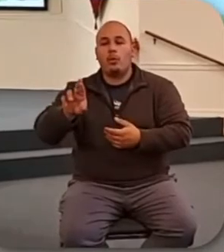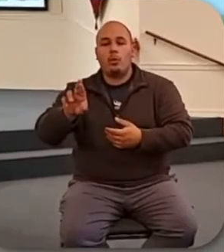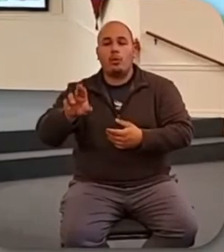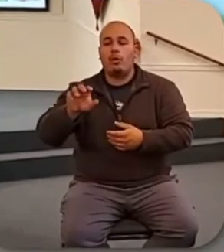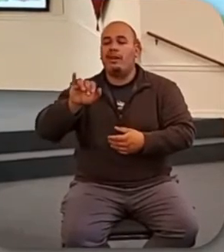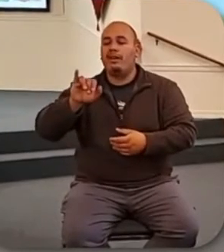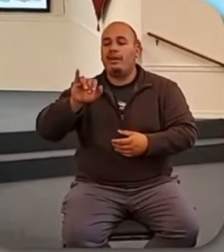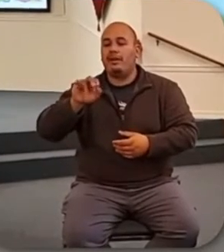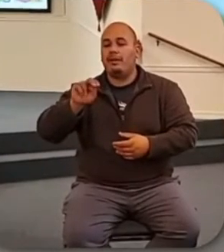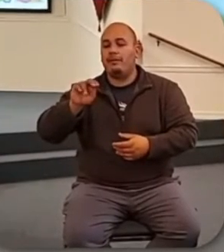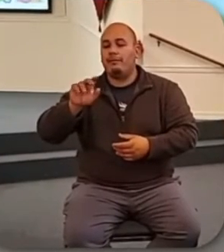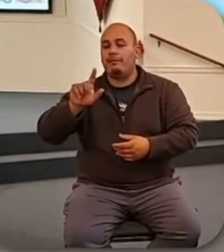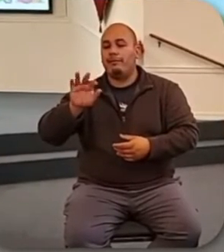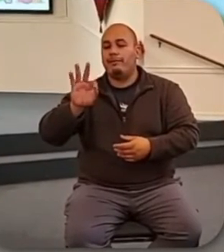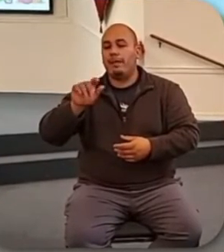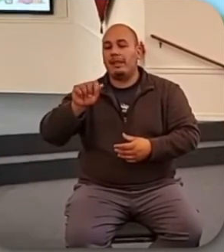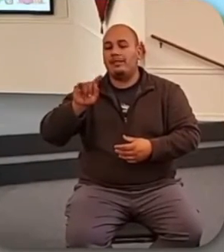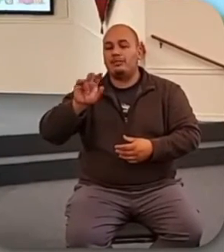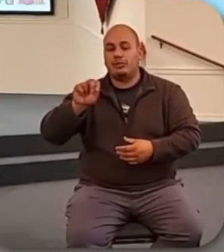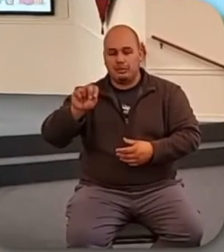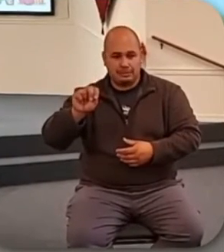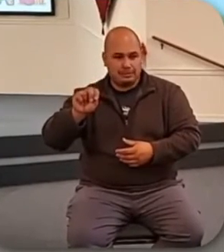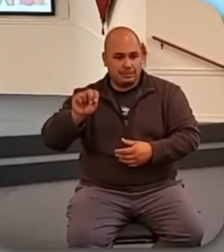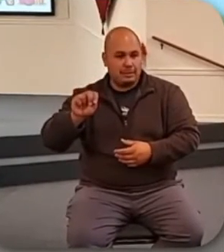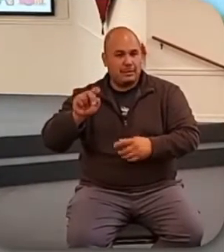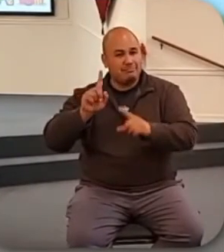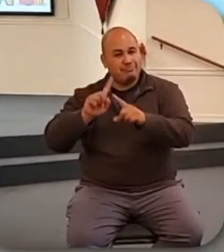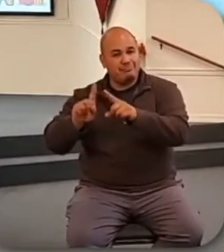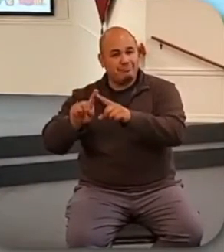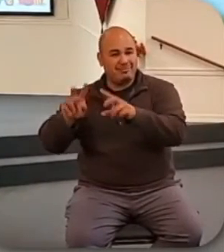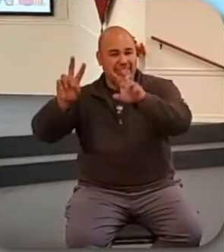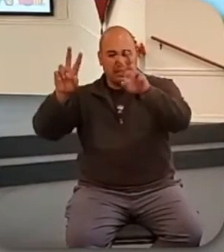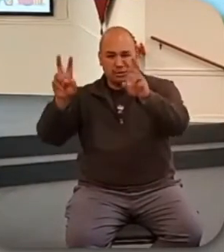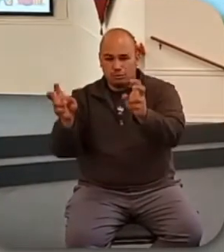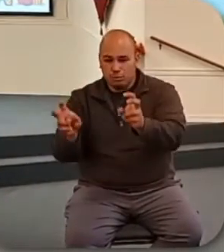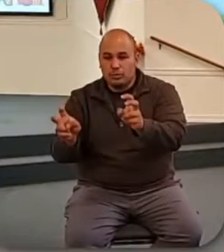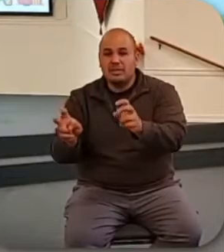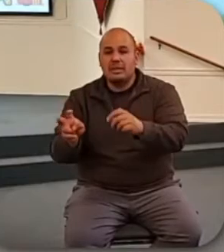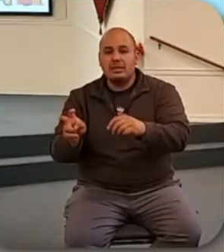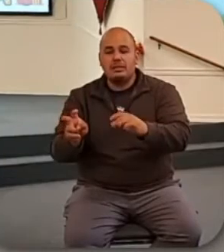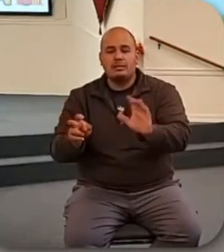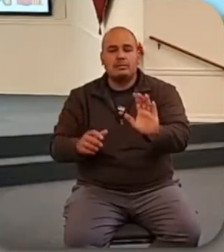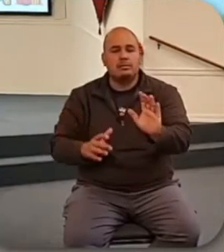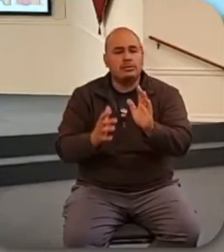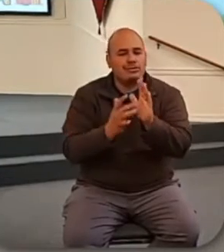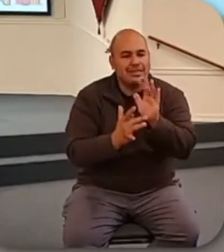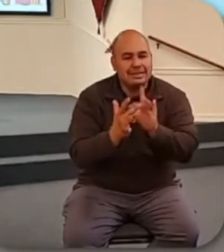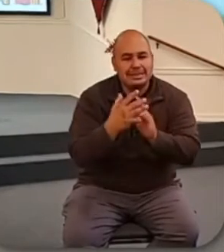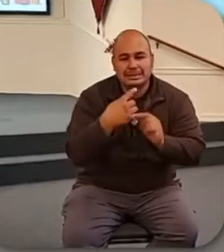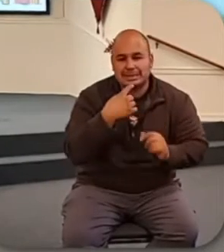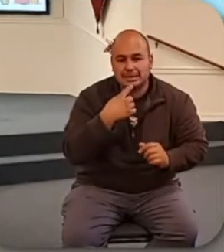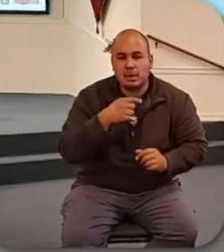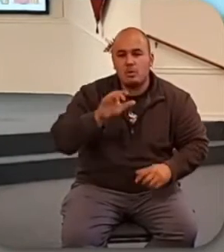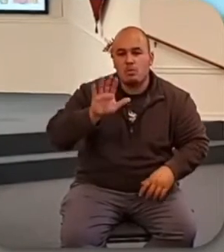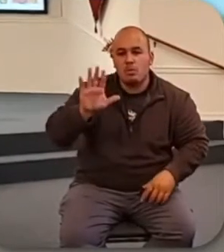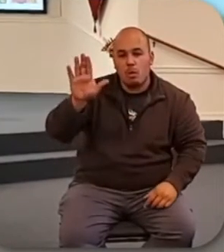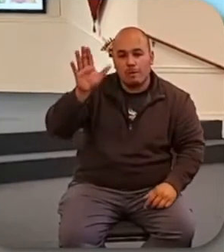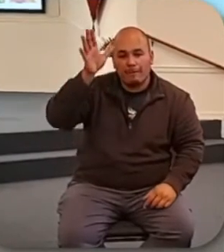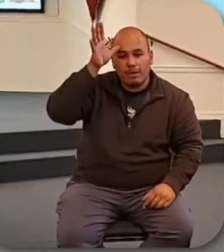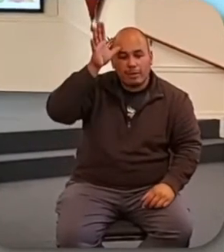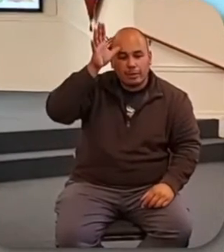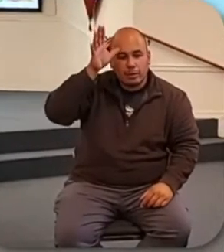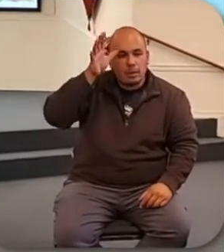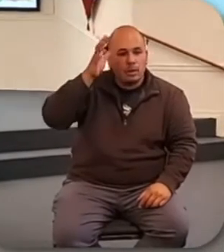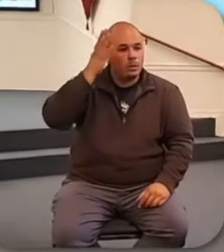survive? But Jesus says, your Father knows that you need all these